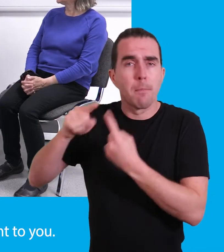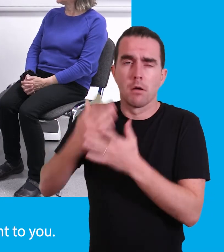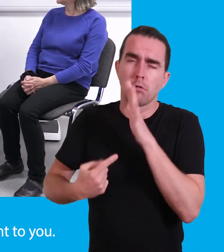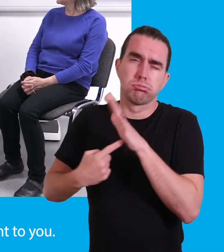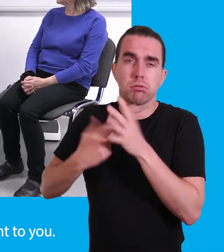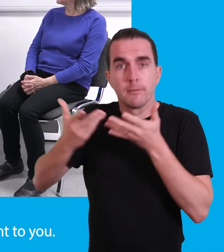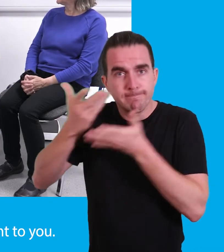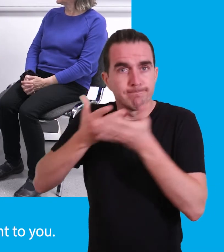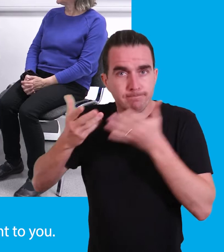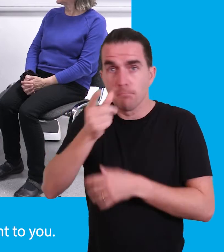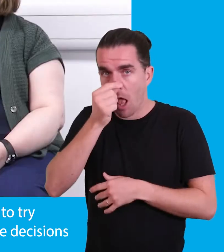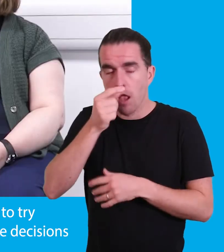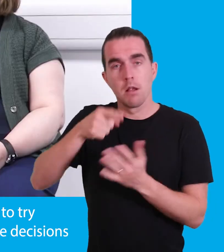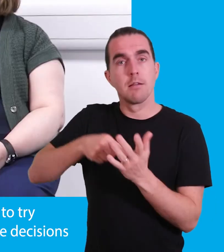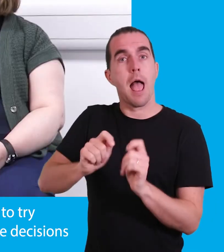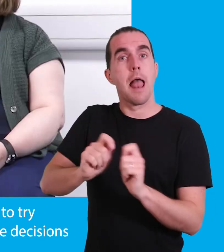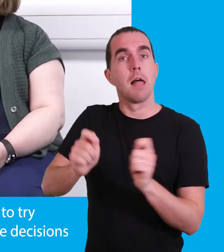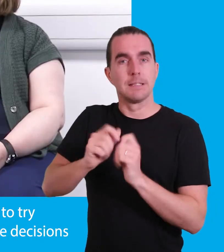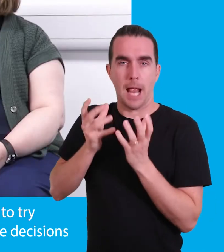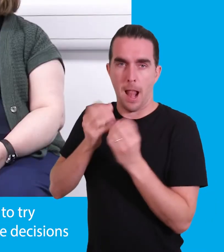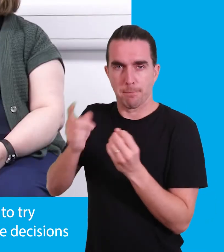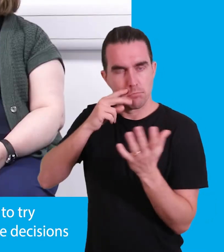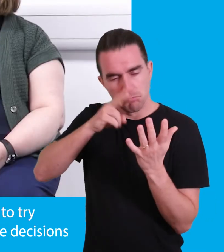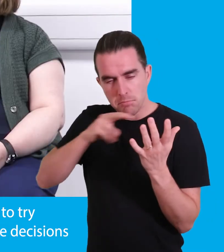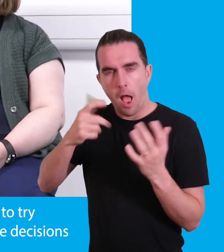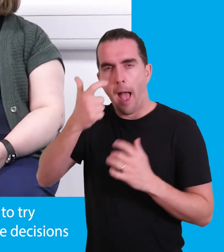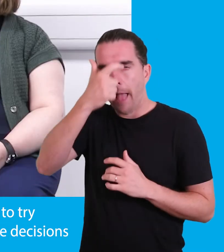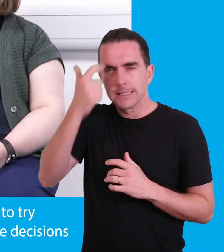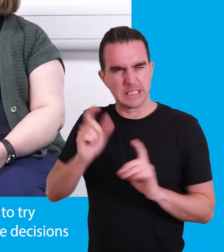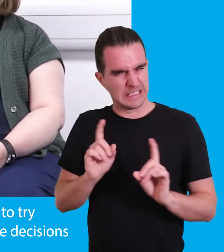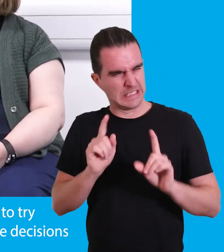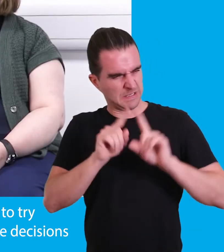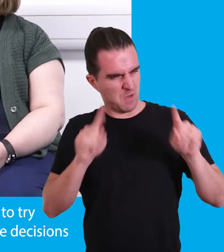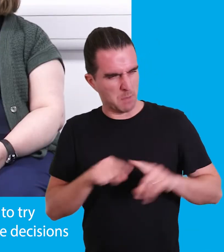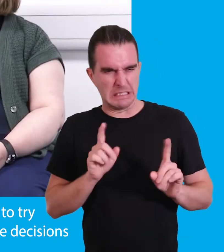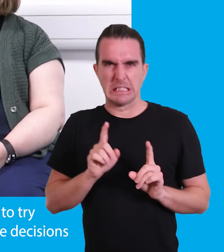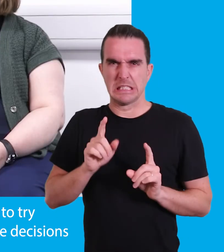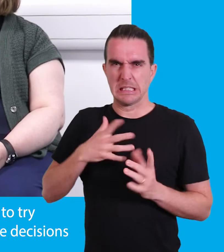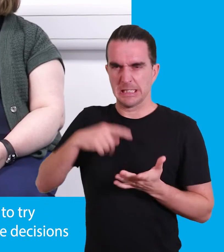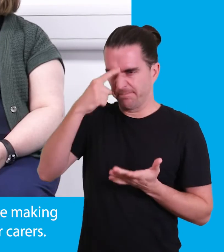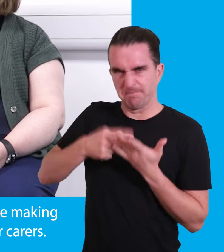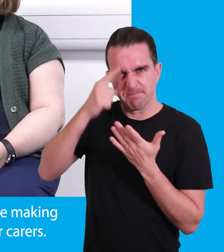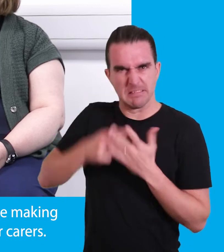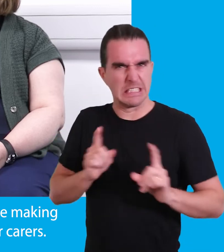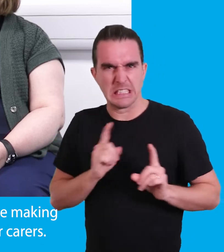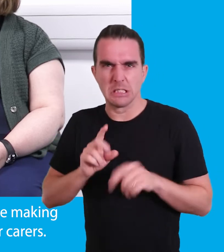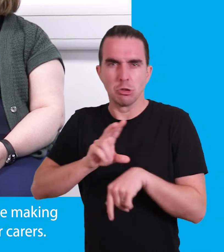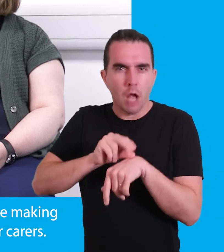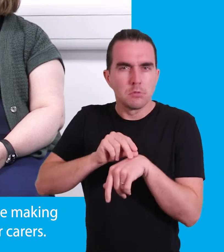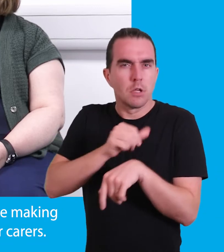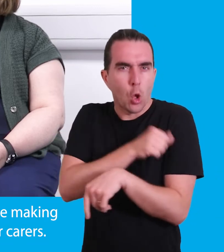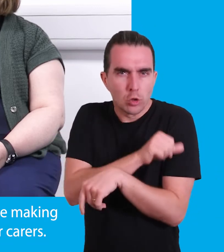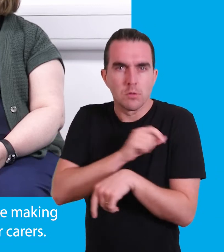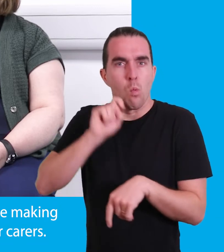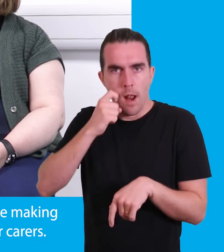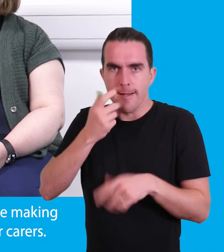people that are important to you. This leaflet will help Jane to try and understand the form and the decisions the doctors and nurses will